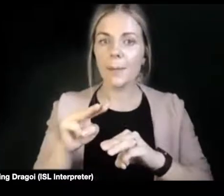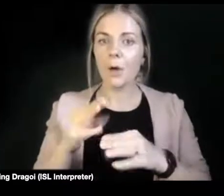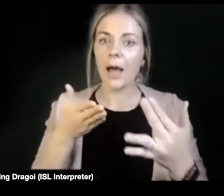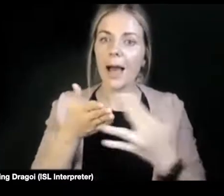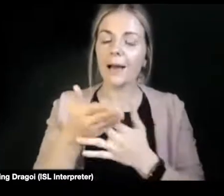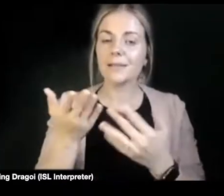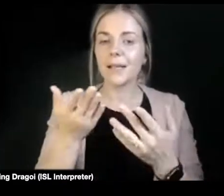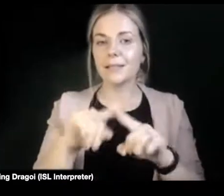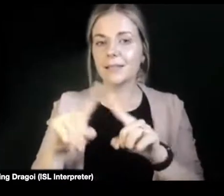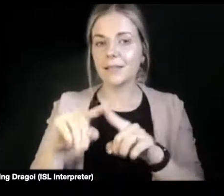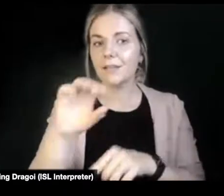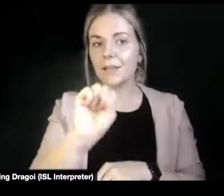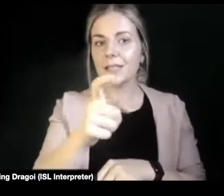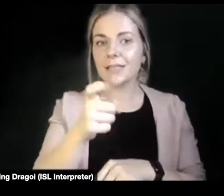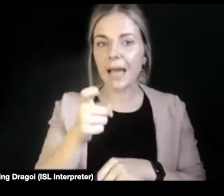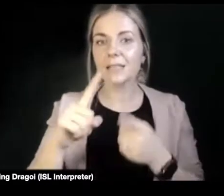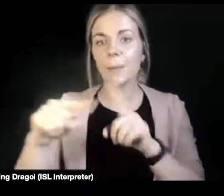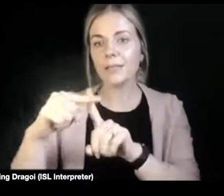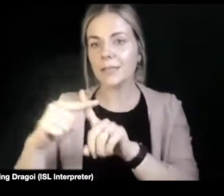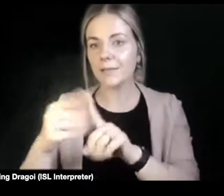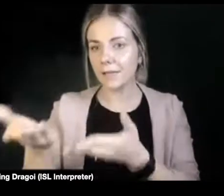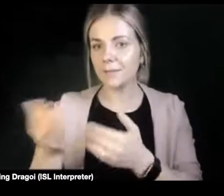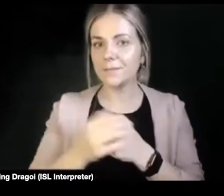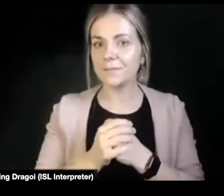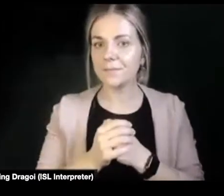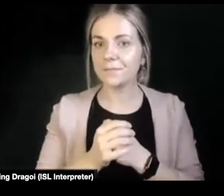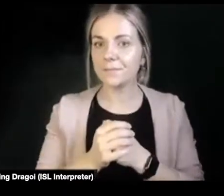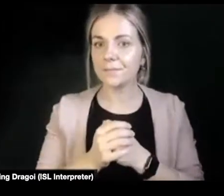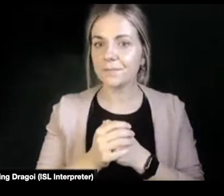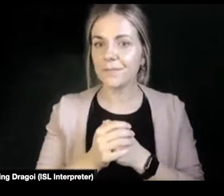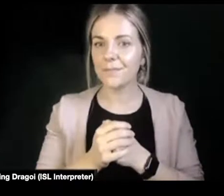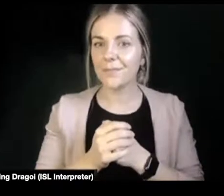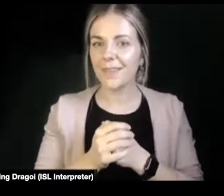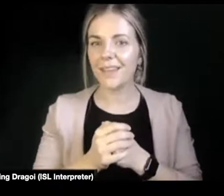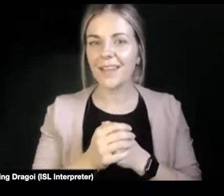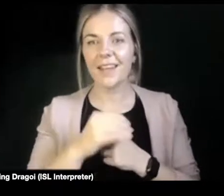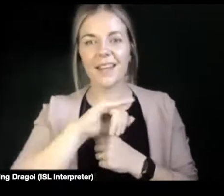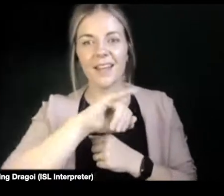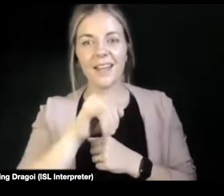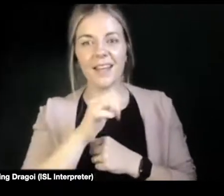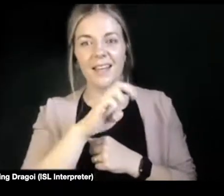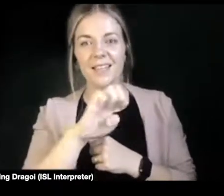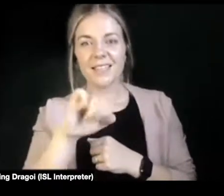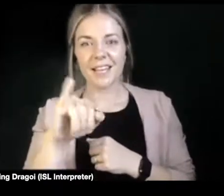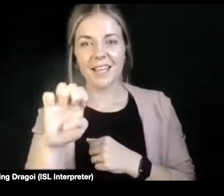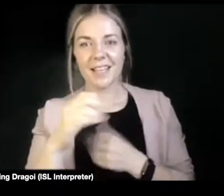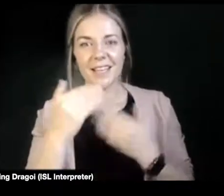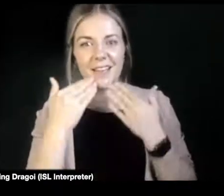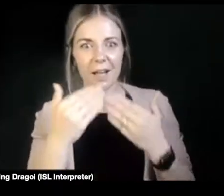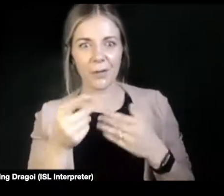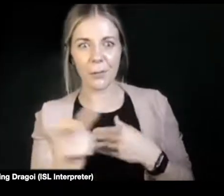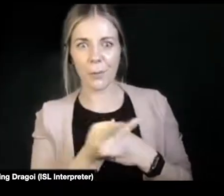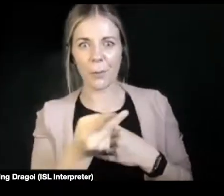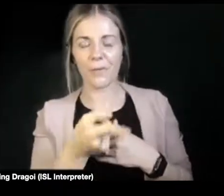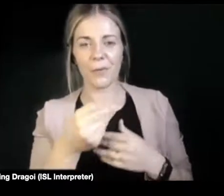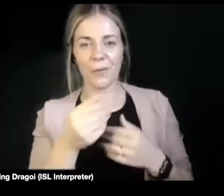of sex positivity? And how I'm going to follow that very well thought out questions that you guys have just